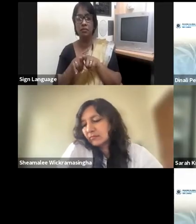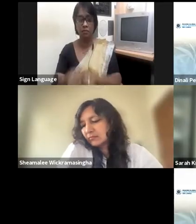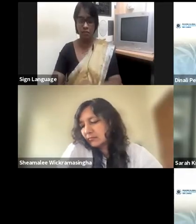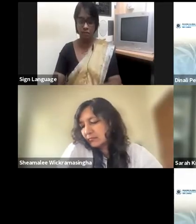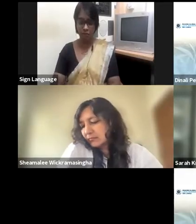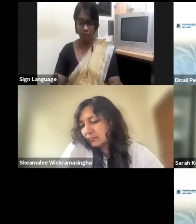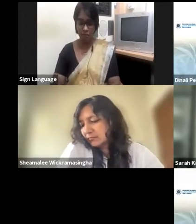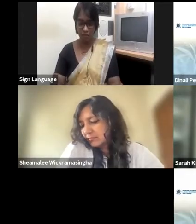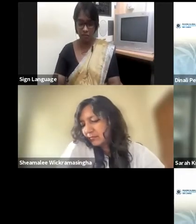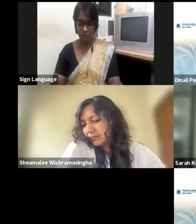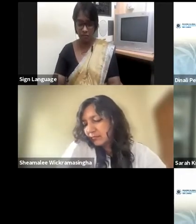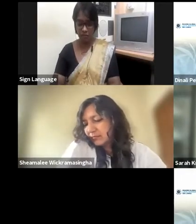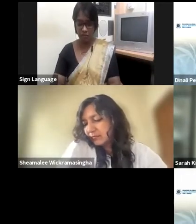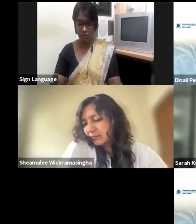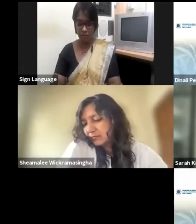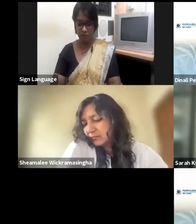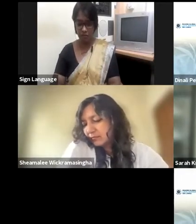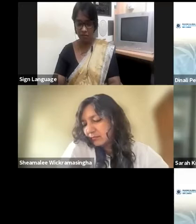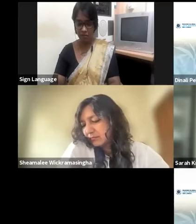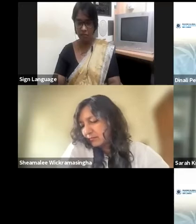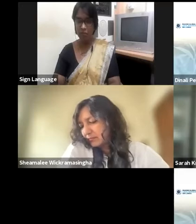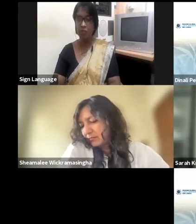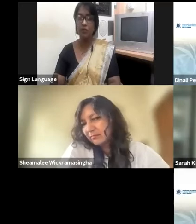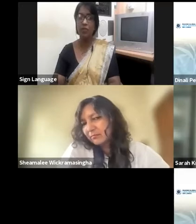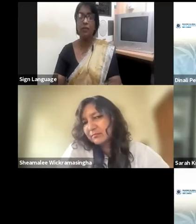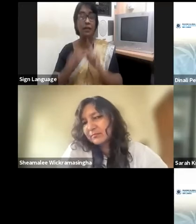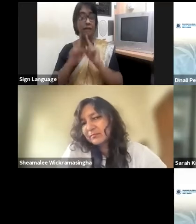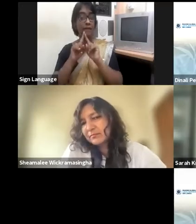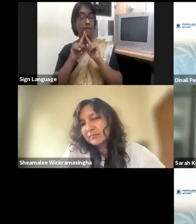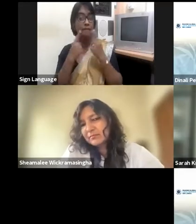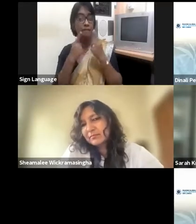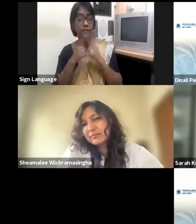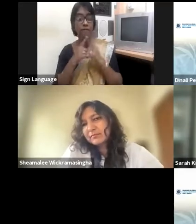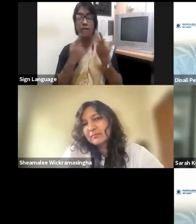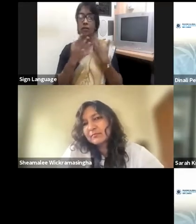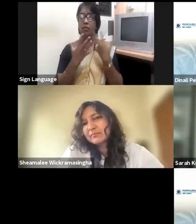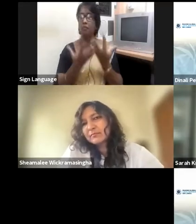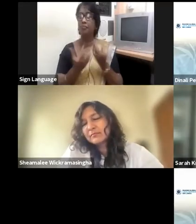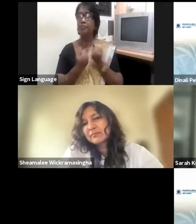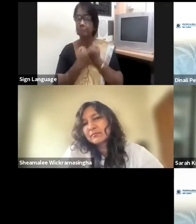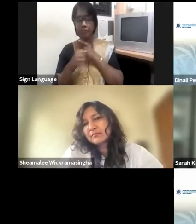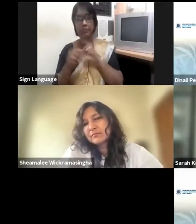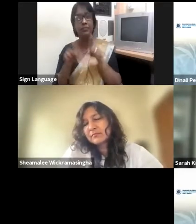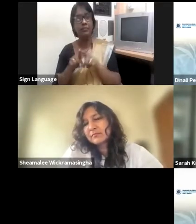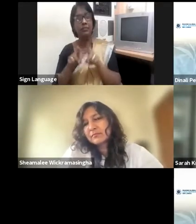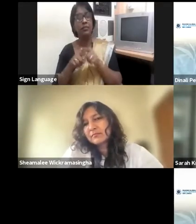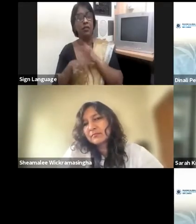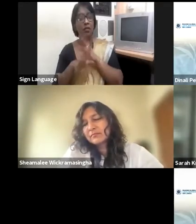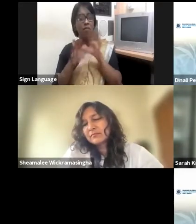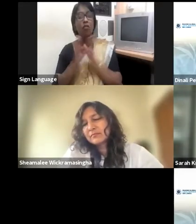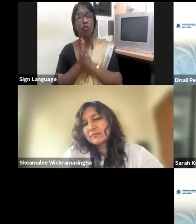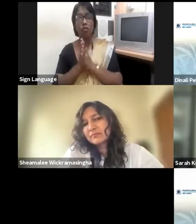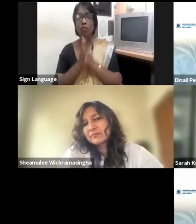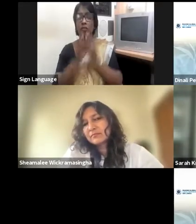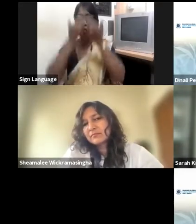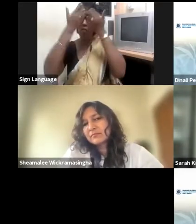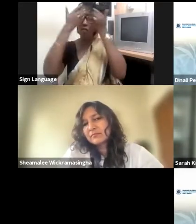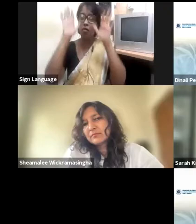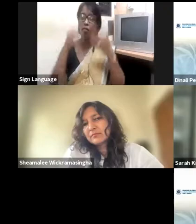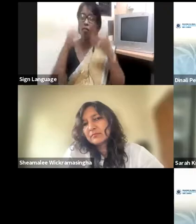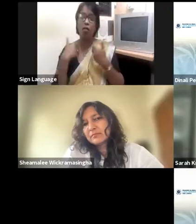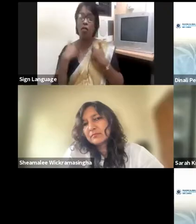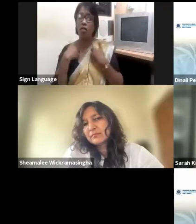and new ideas without discriminating. So that openness would allow you to look at things through